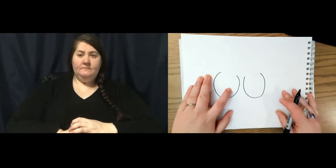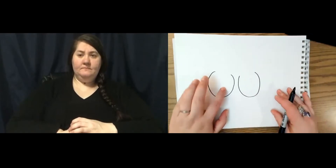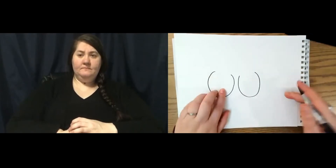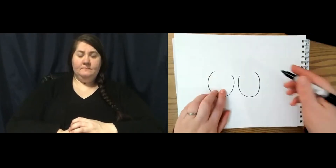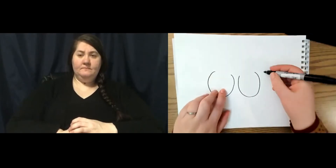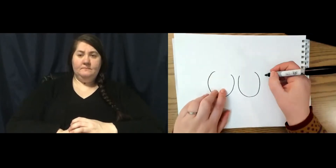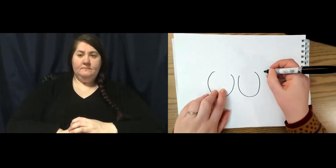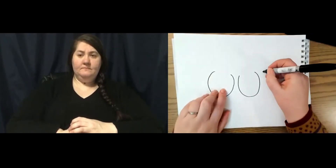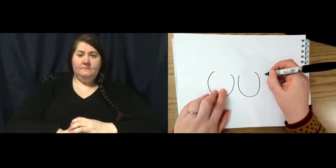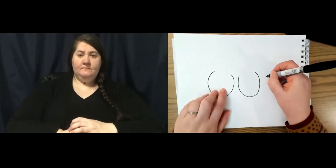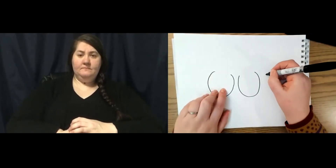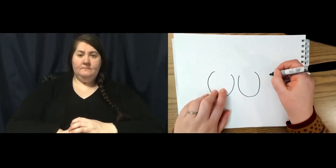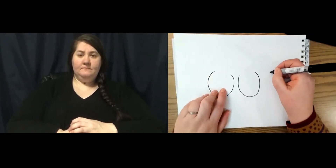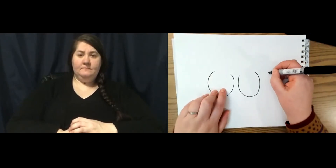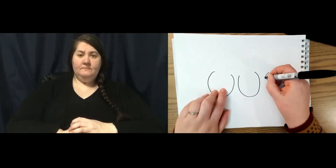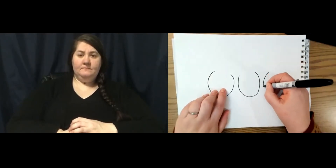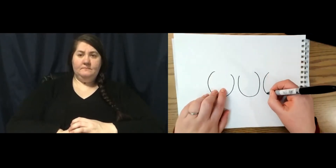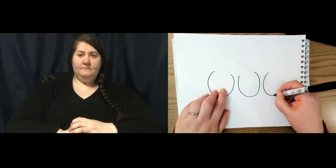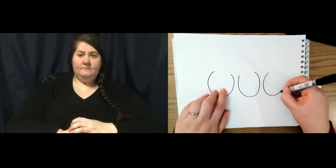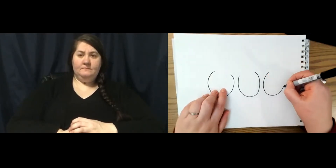And I'm going to put one on the other side too.